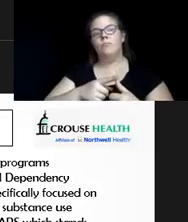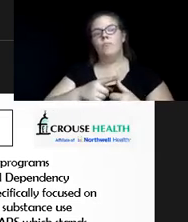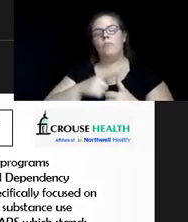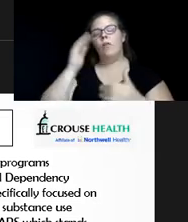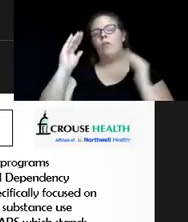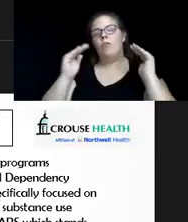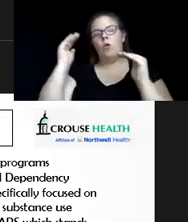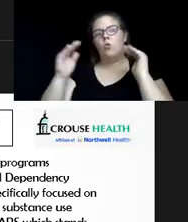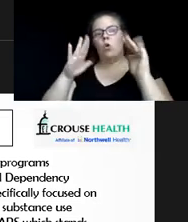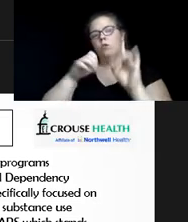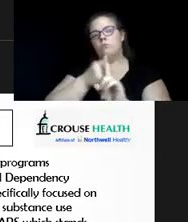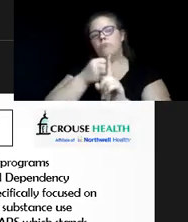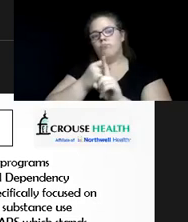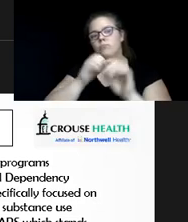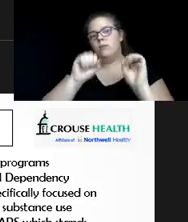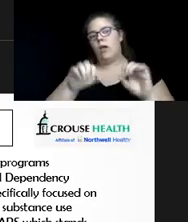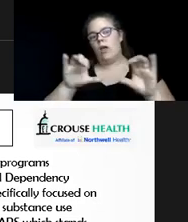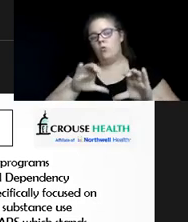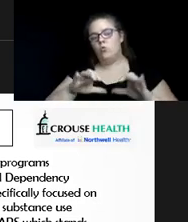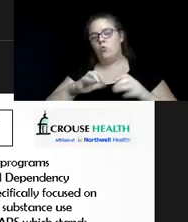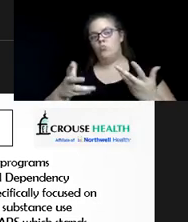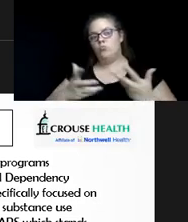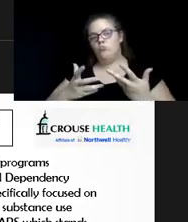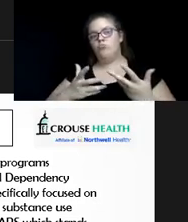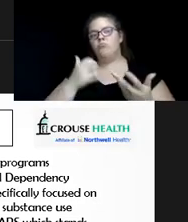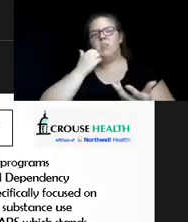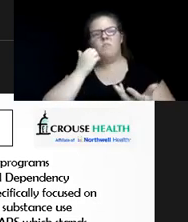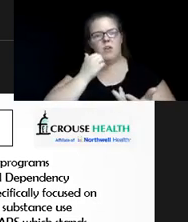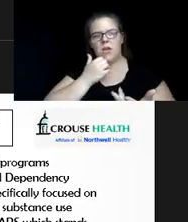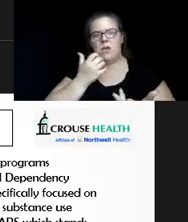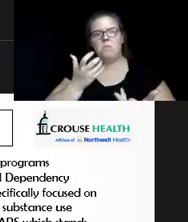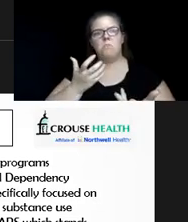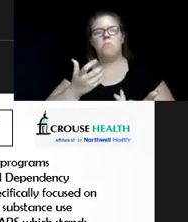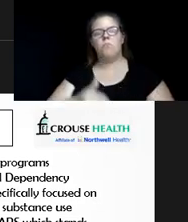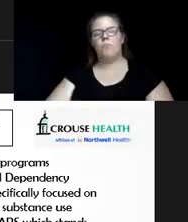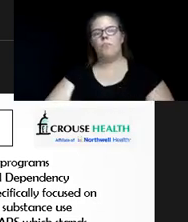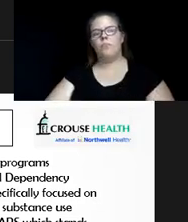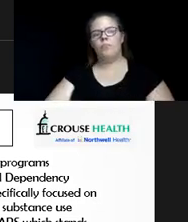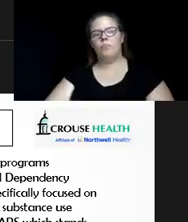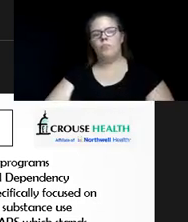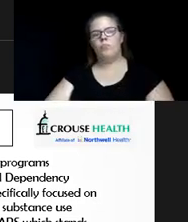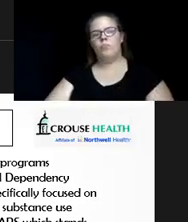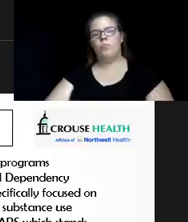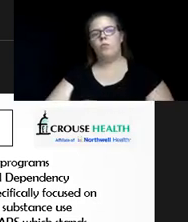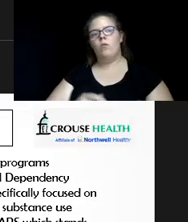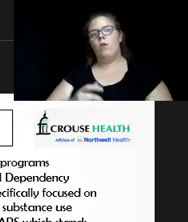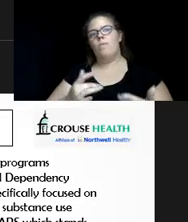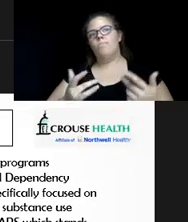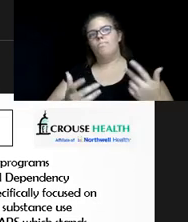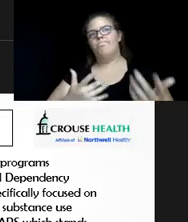themselves can do on a day-to-day basis to get through this. There are things that